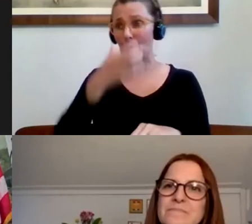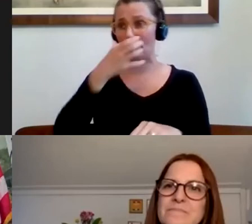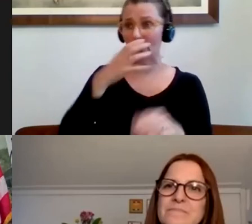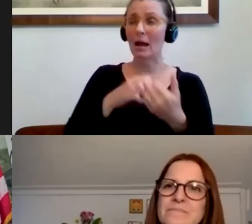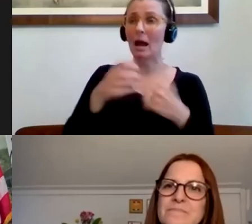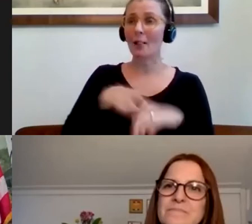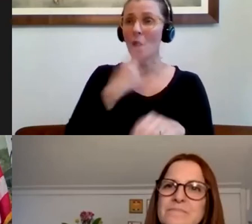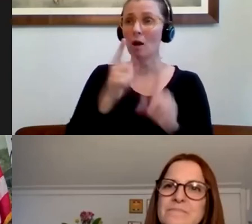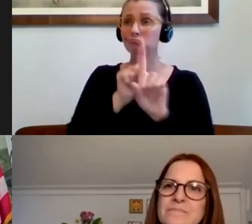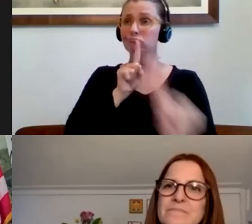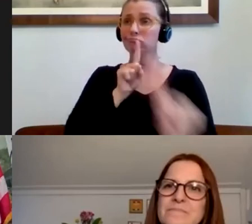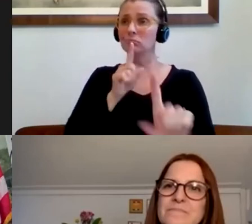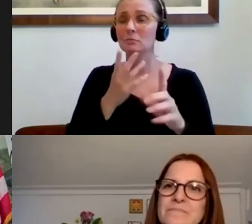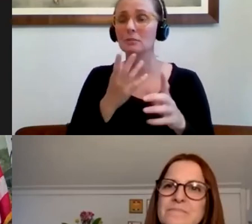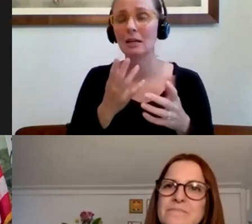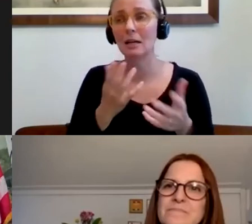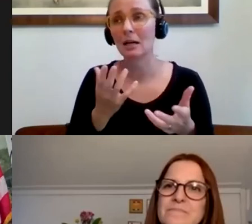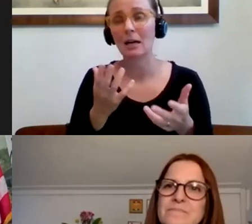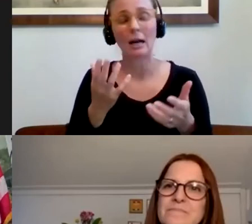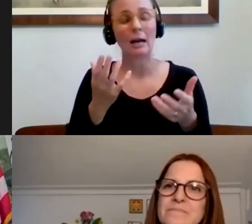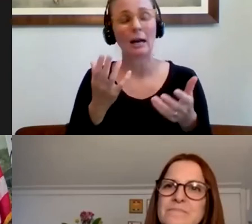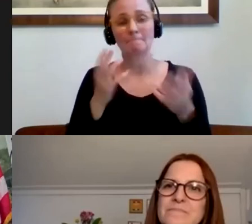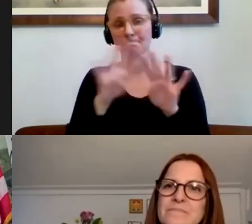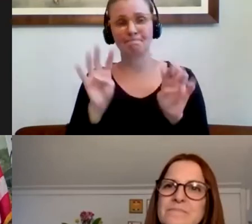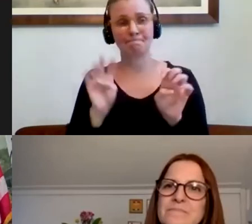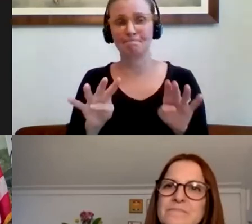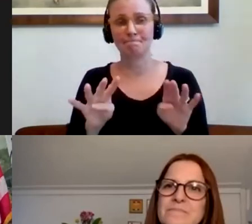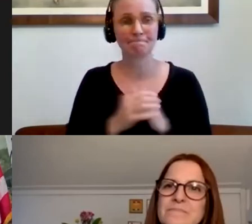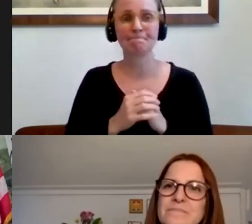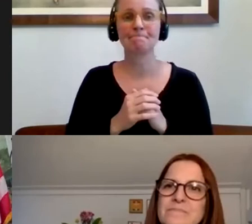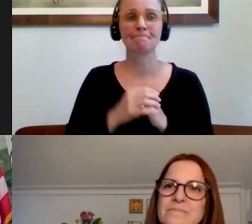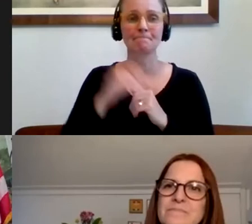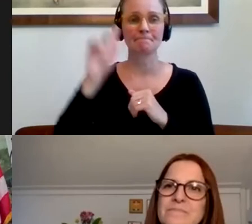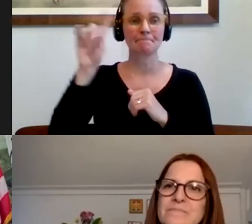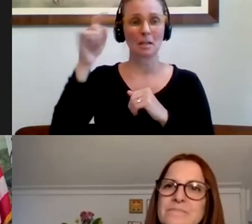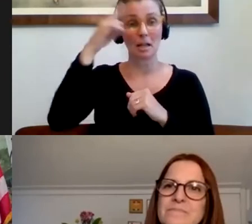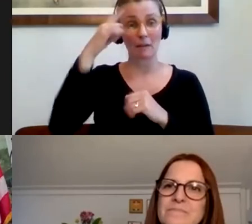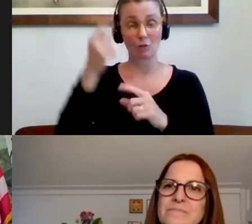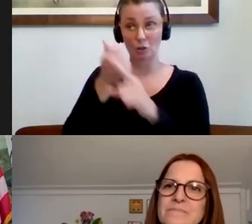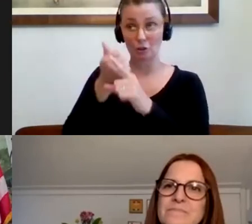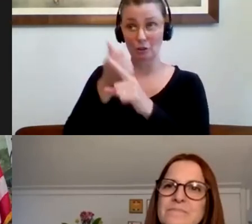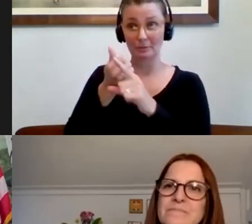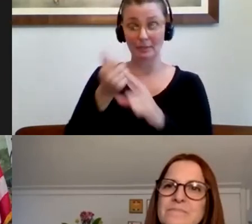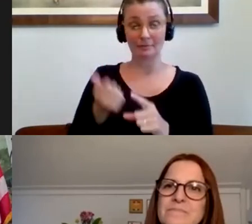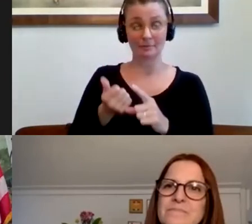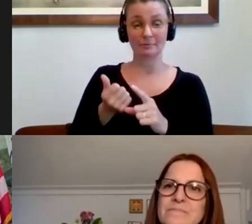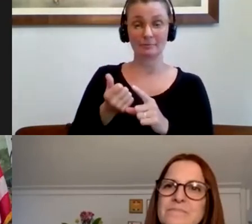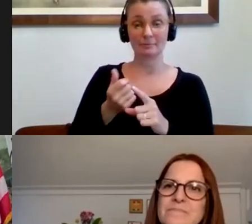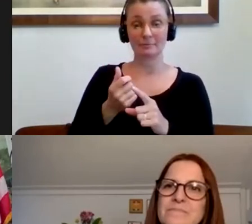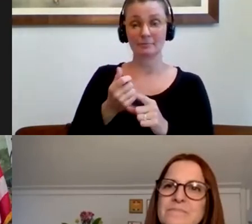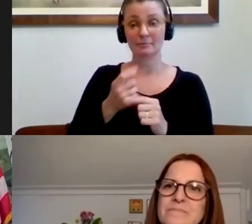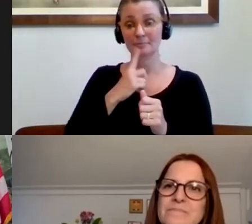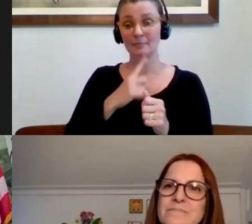rules will certainly be in place for a while. We know that when the governor does announce his first of four